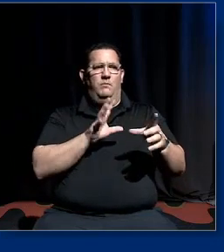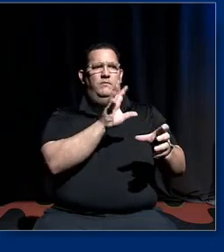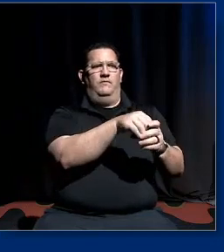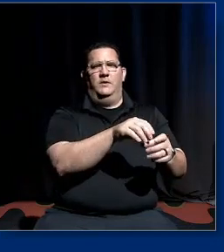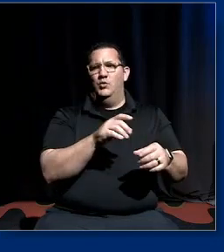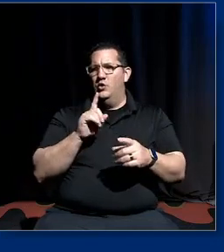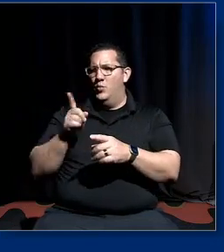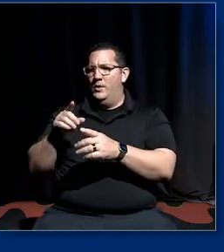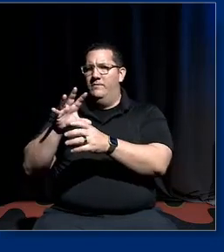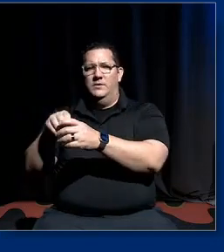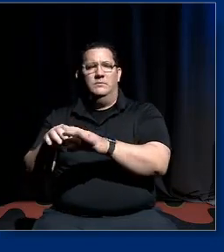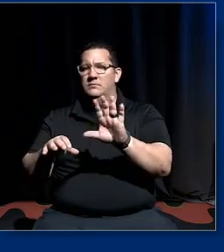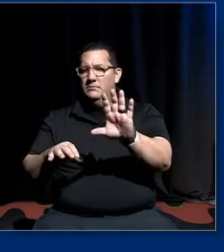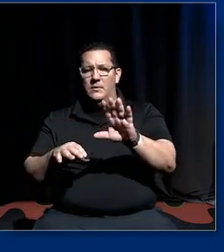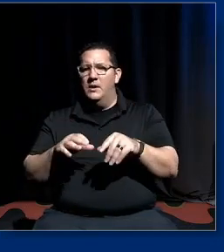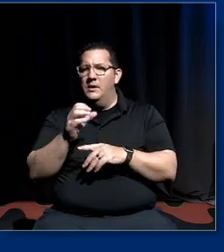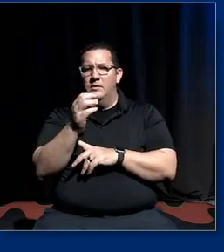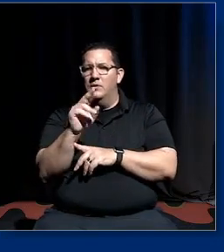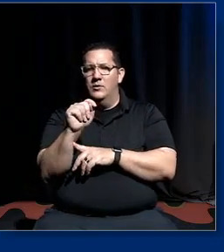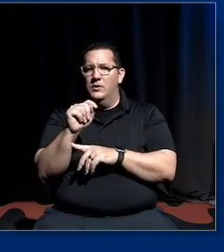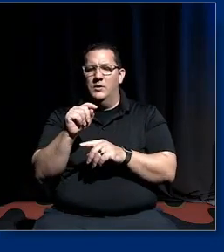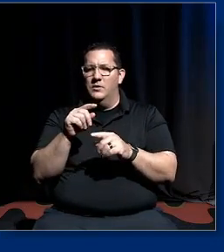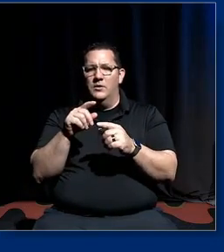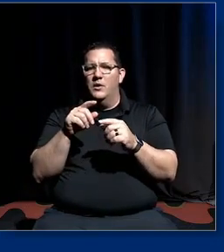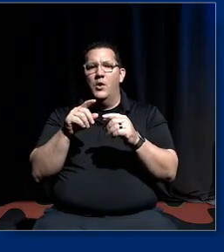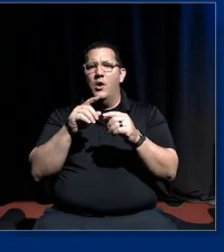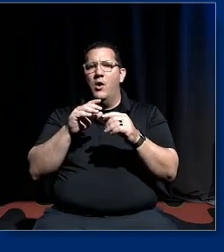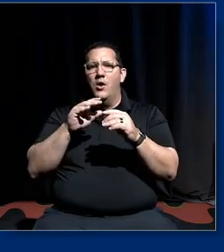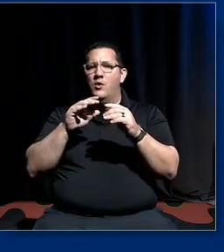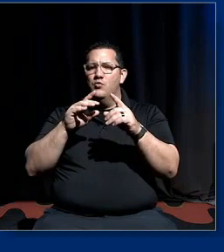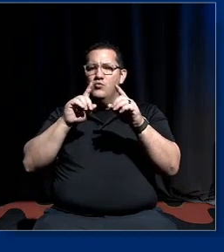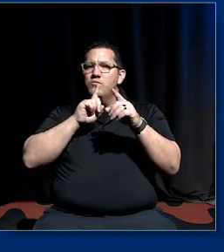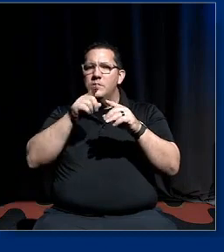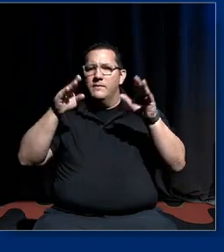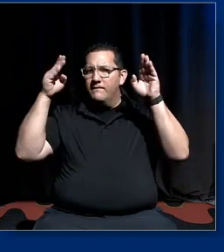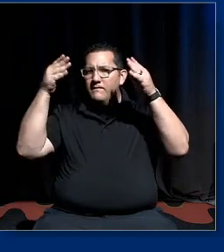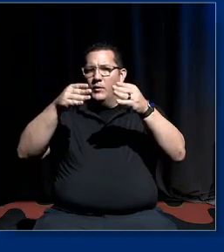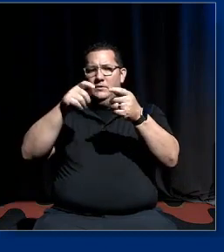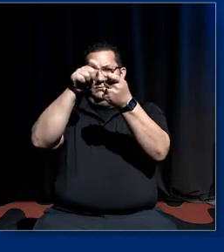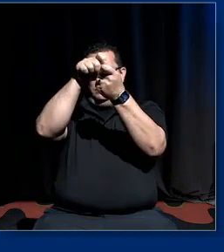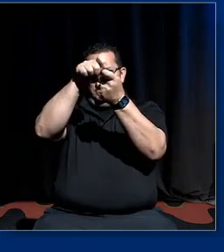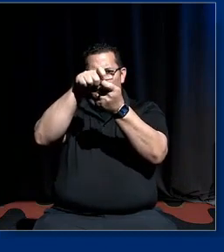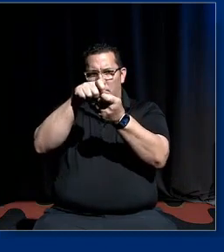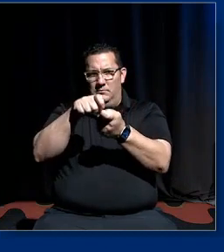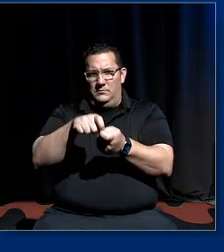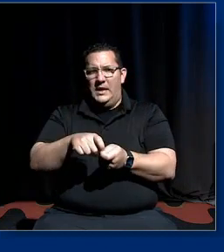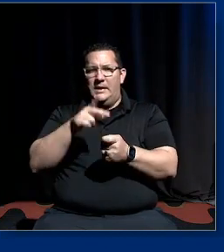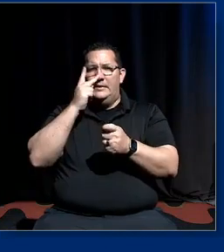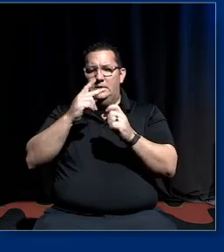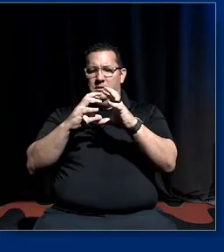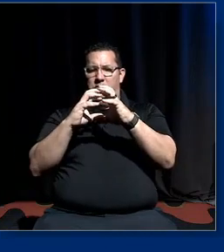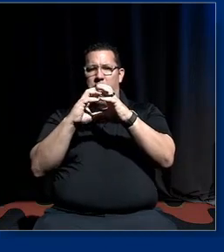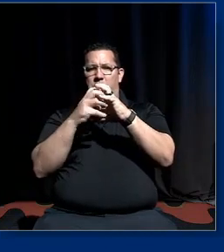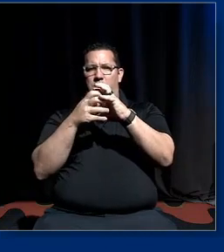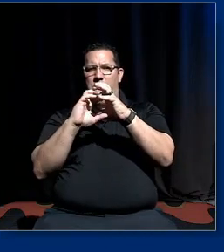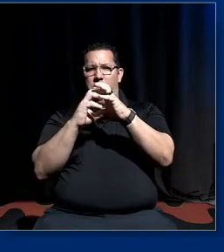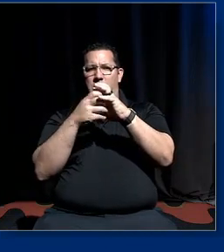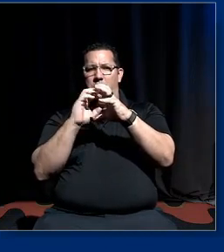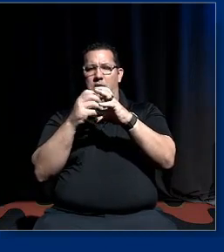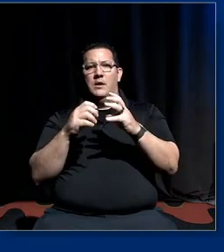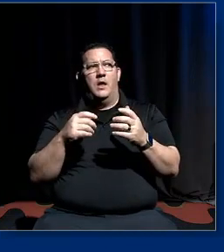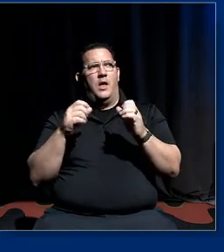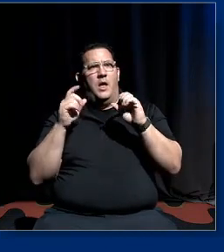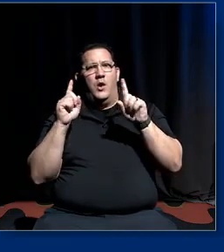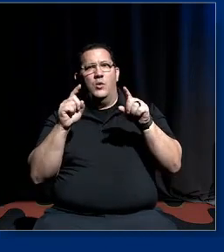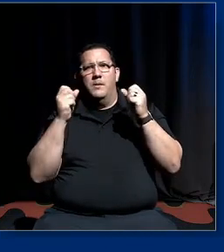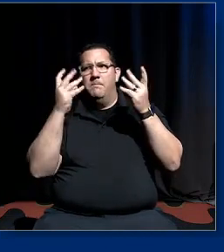the intricacies um the detail i mean intersectionality look i i go to a lot of conferences